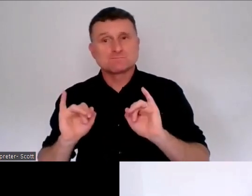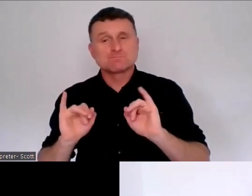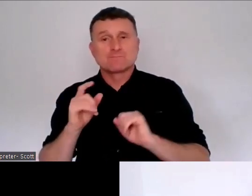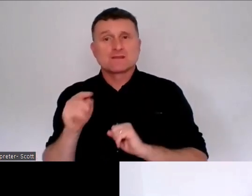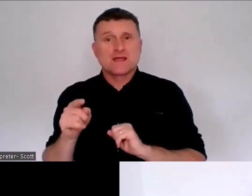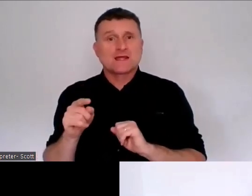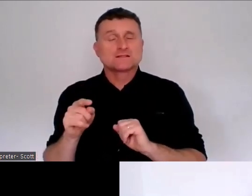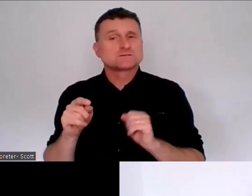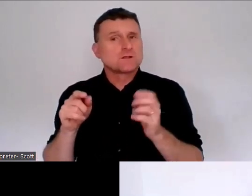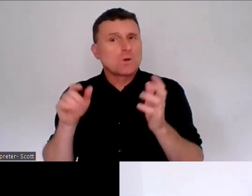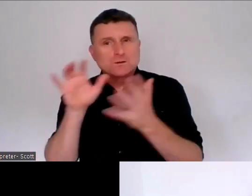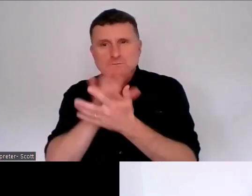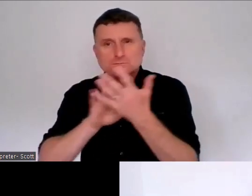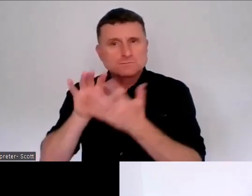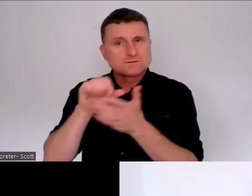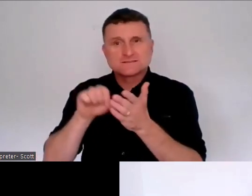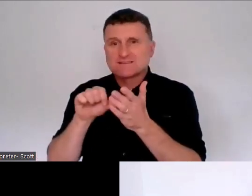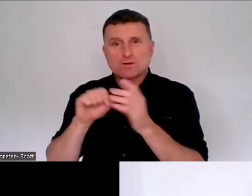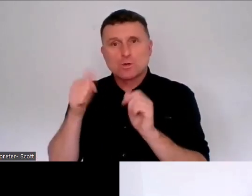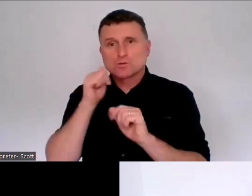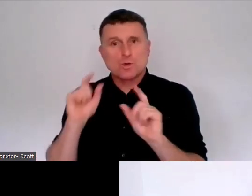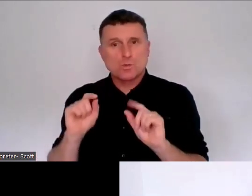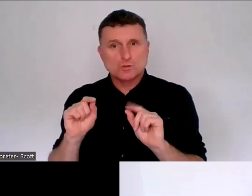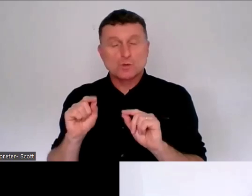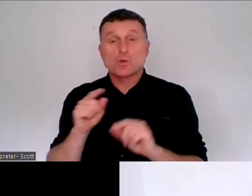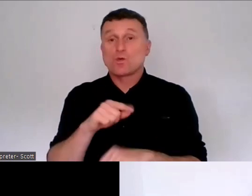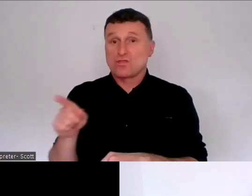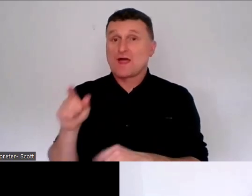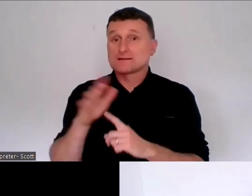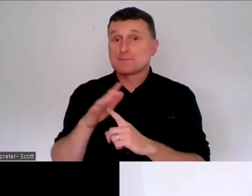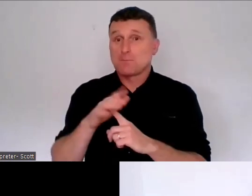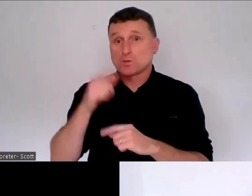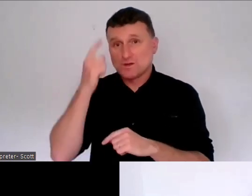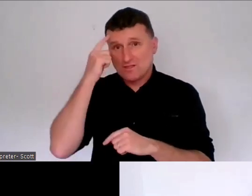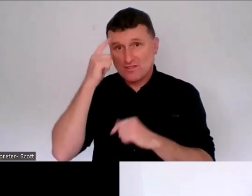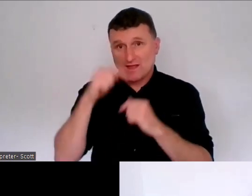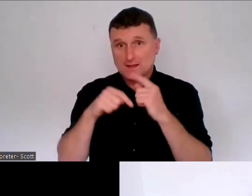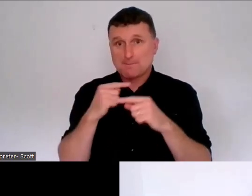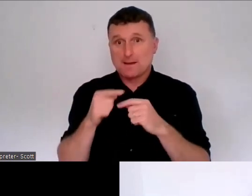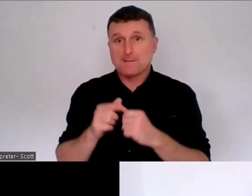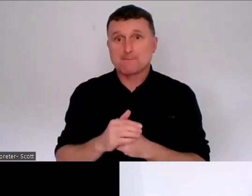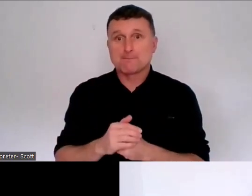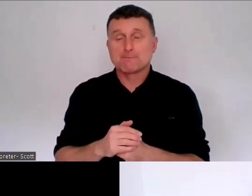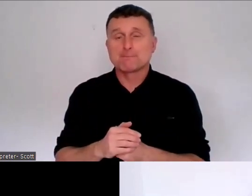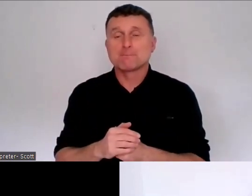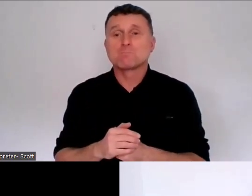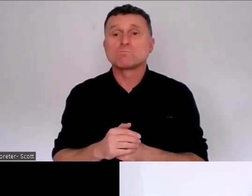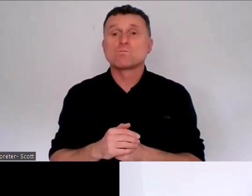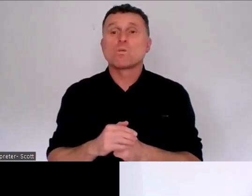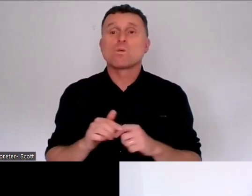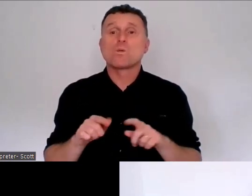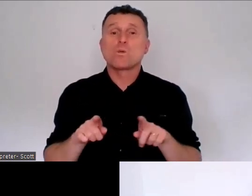something that's something really important for us to consider. And we have asked some questions in the